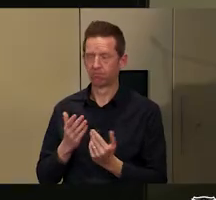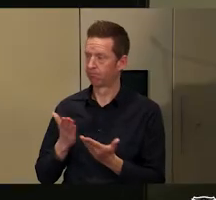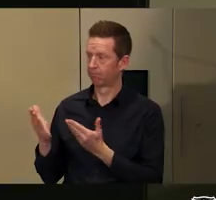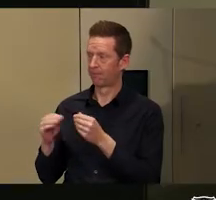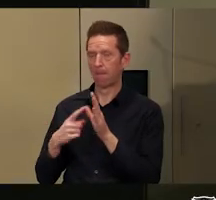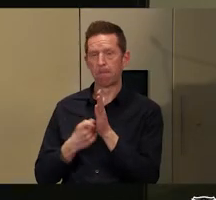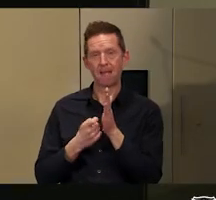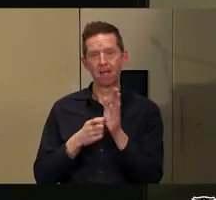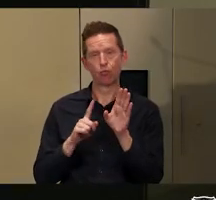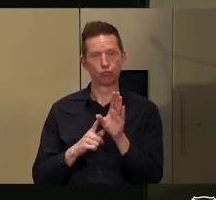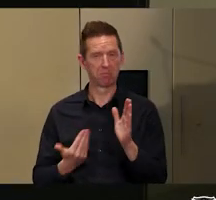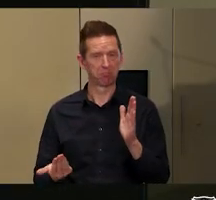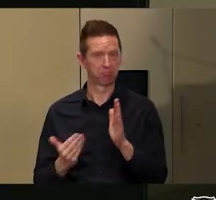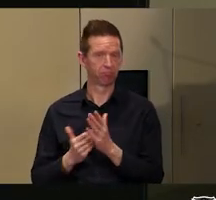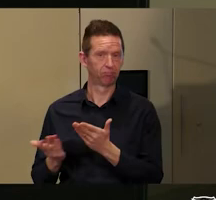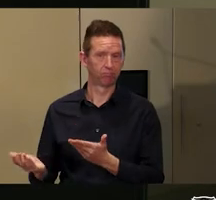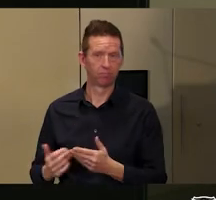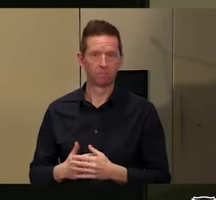to maybe pick up some of those.